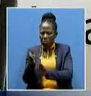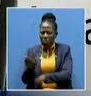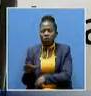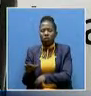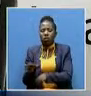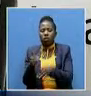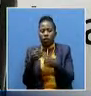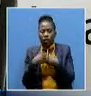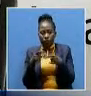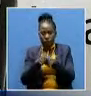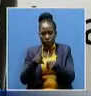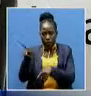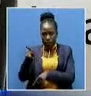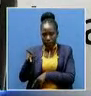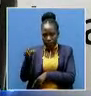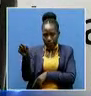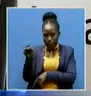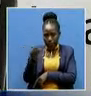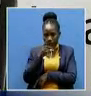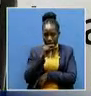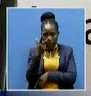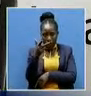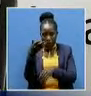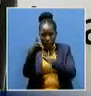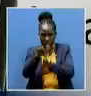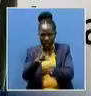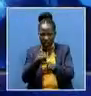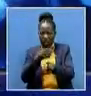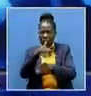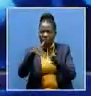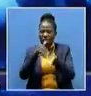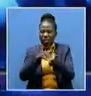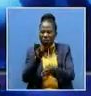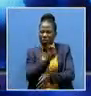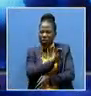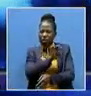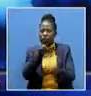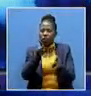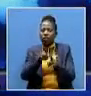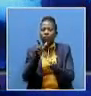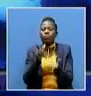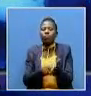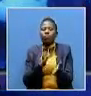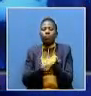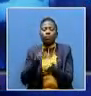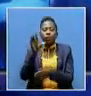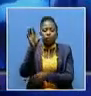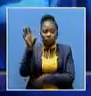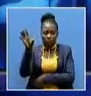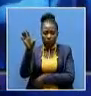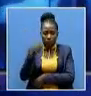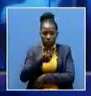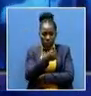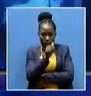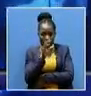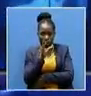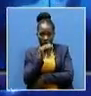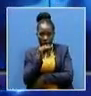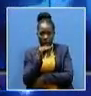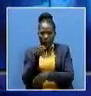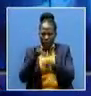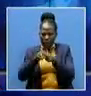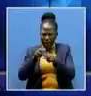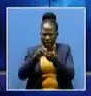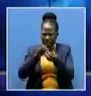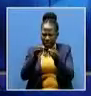The Permanent Secretary said the three deaths are from Central, Eastern and Lusaka provinces. He said the cumulative number